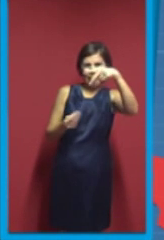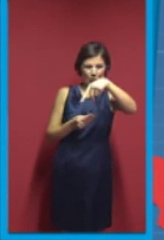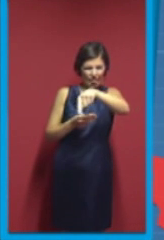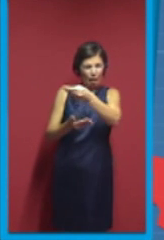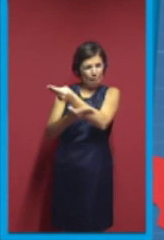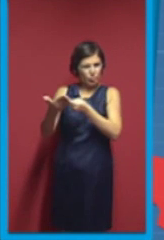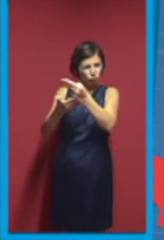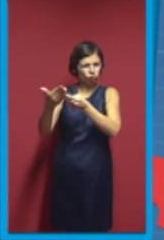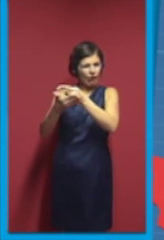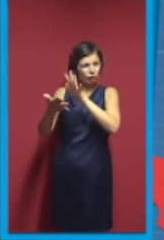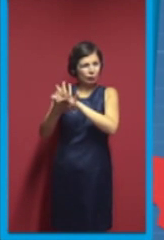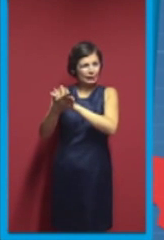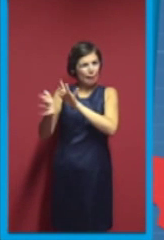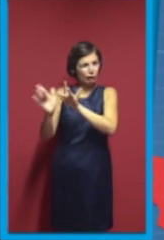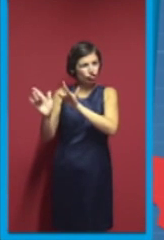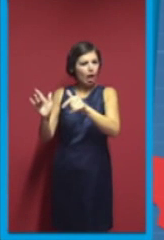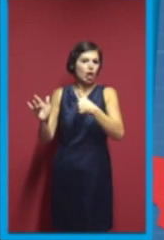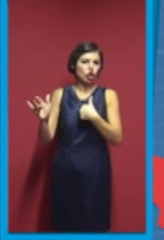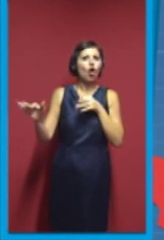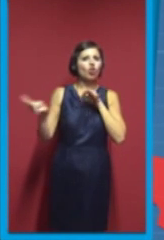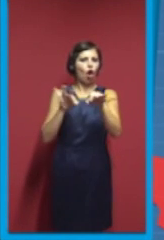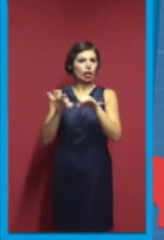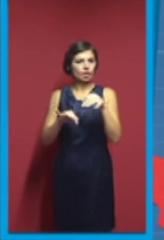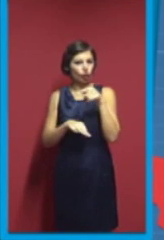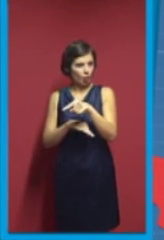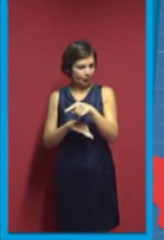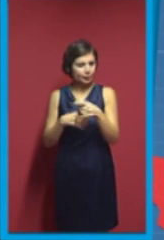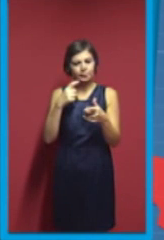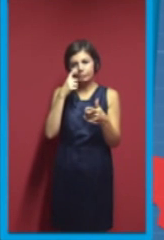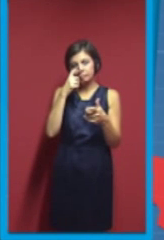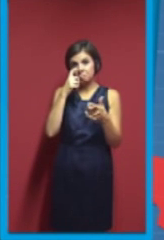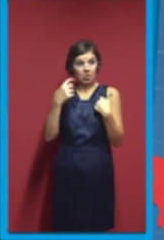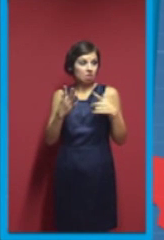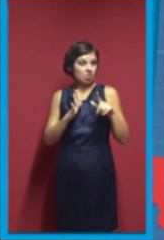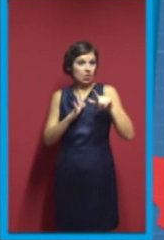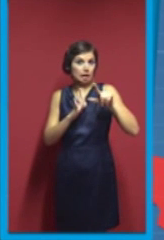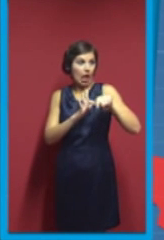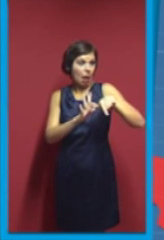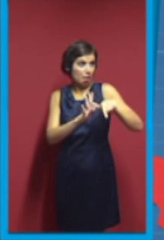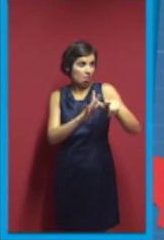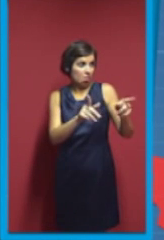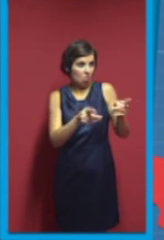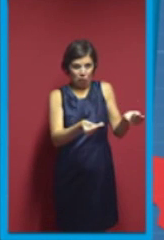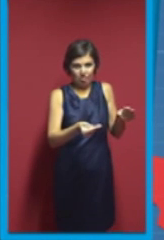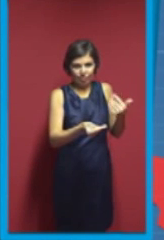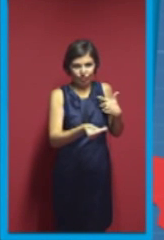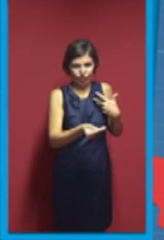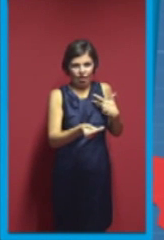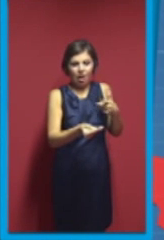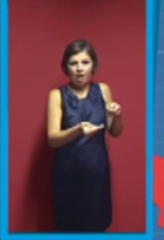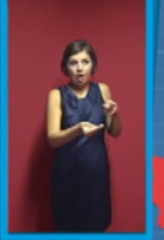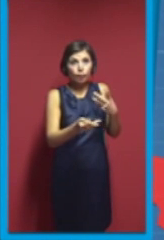So, I would like to use this moment, if my clicker would be, oh,